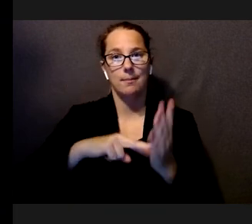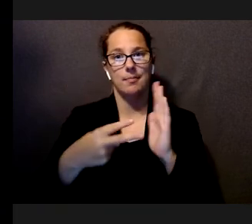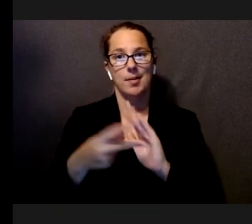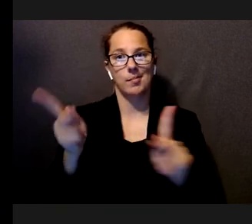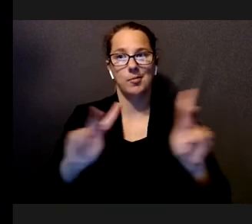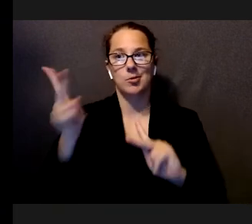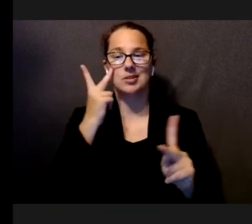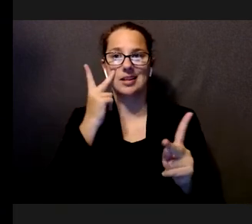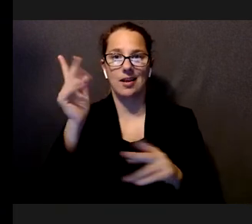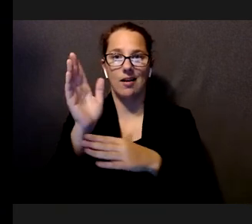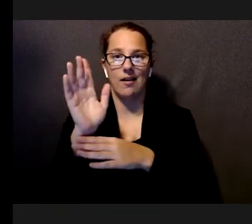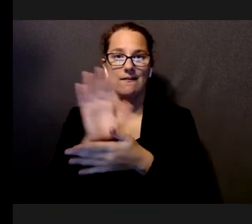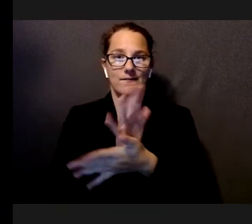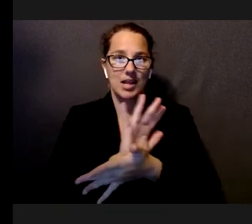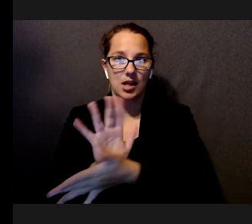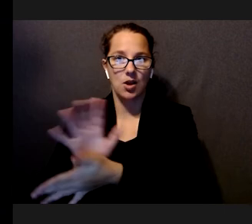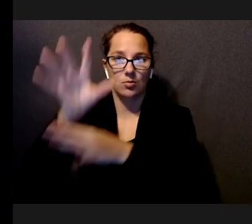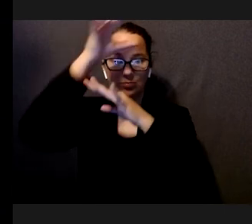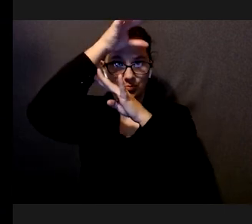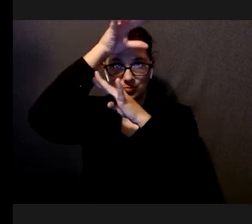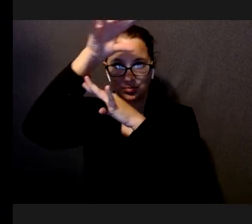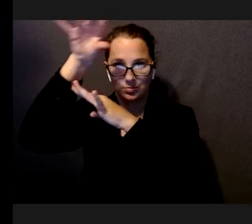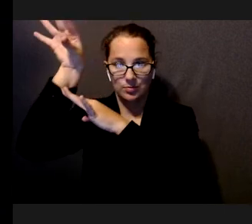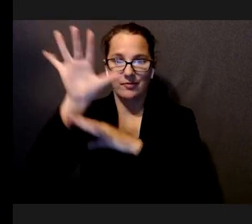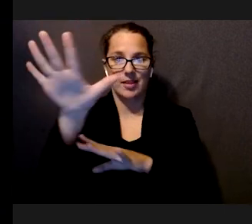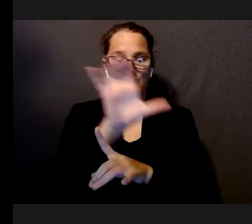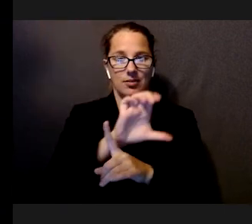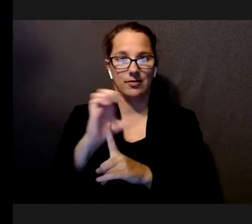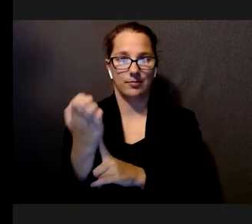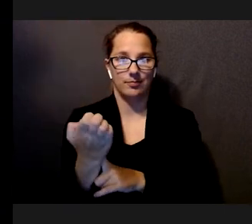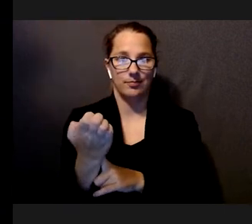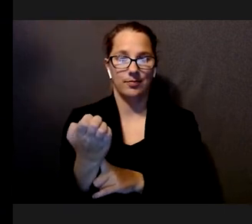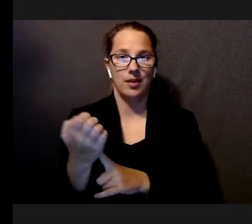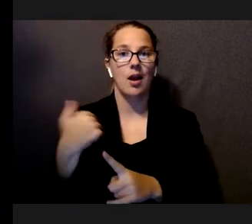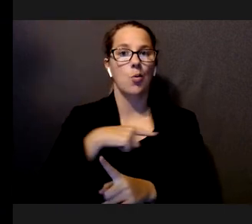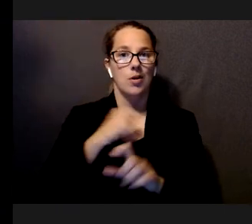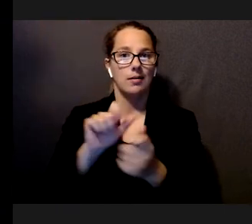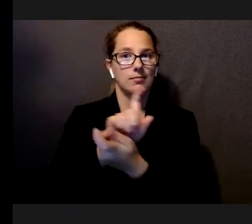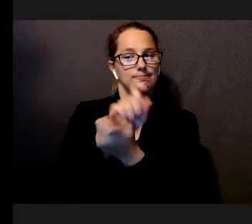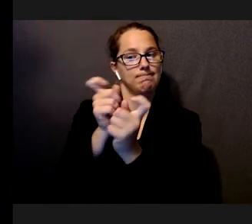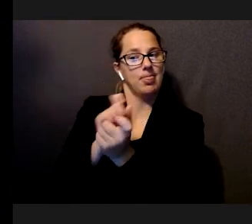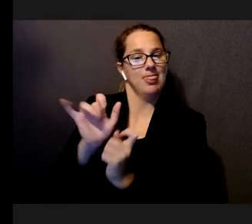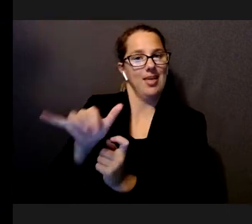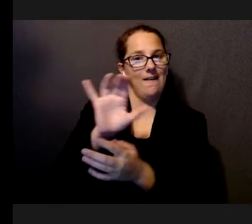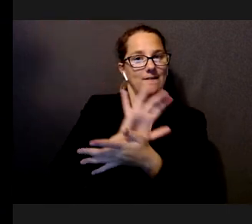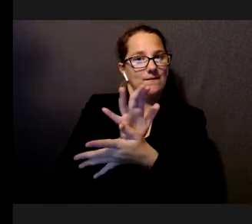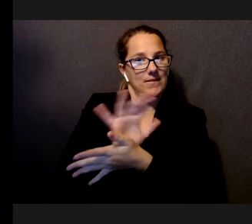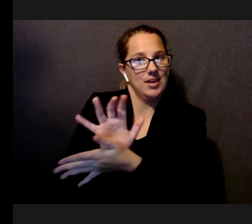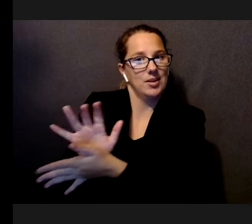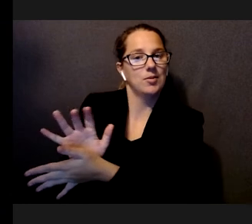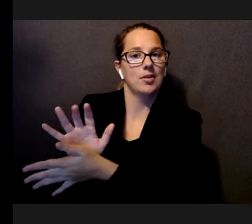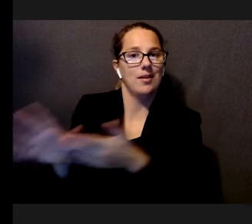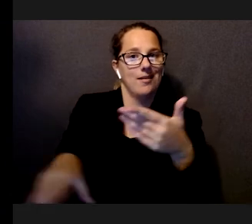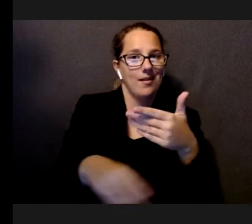of their surroundings. And we were able to modify that video